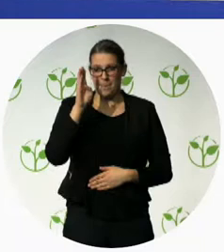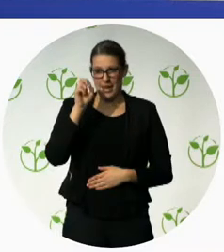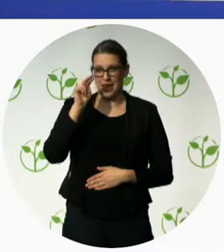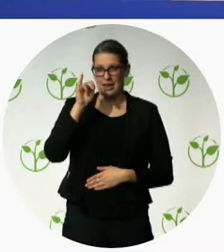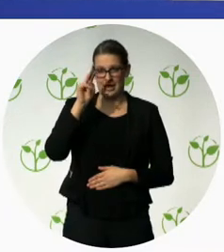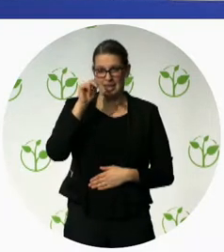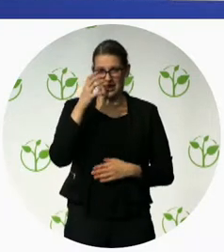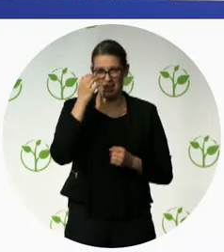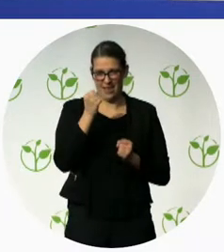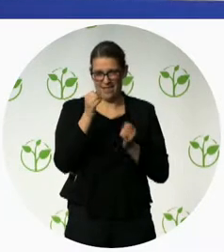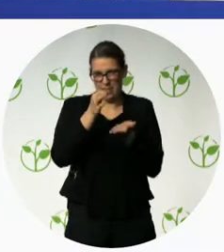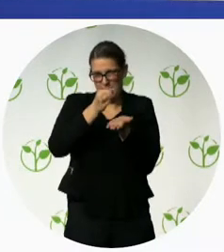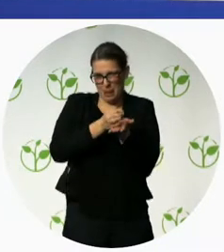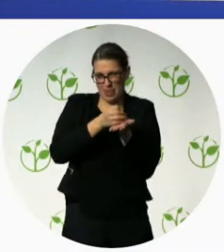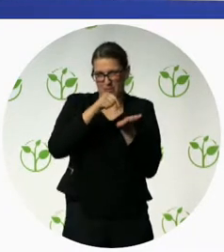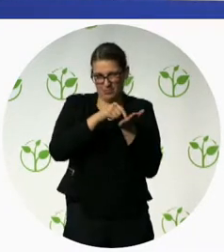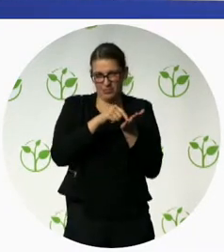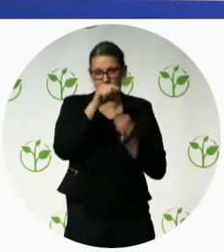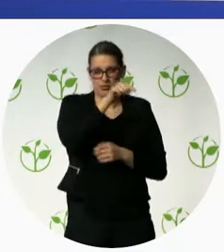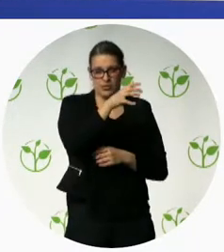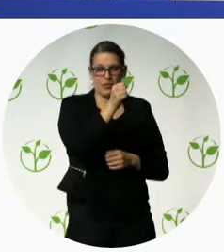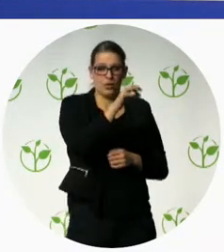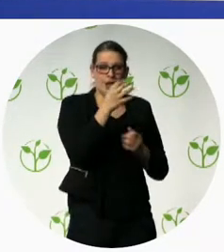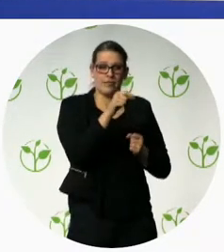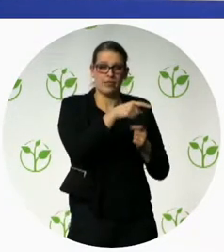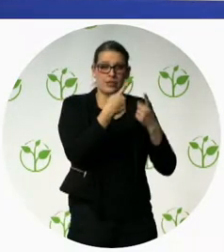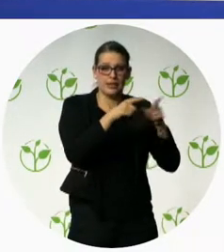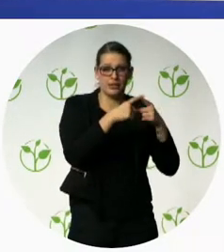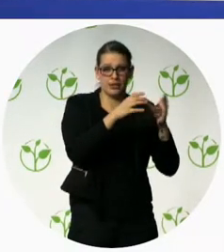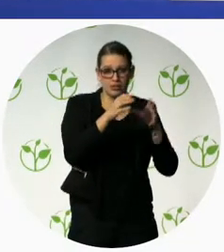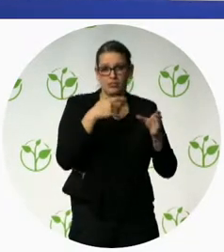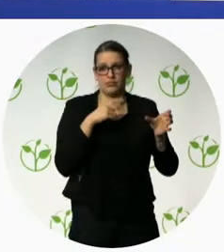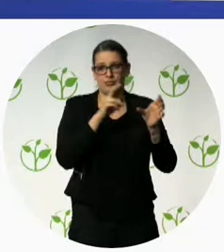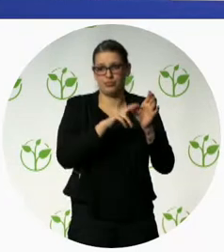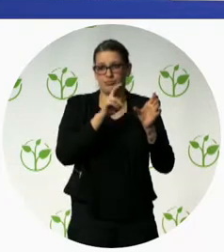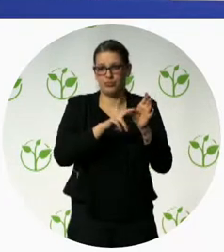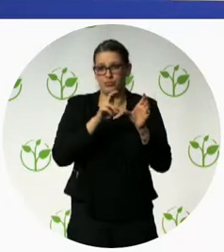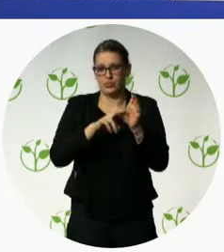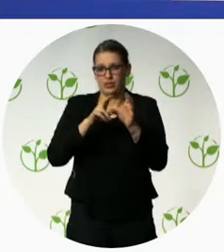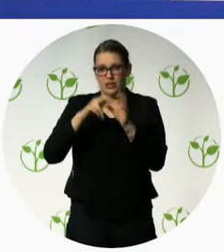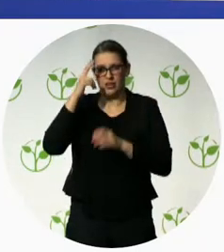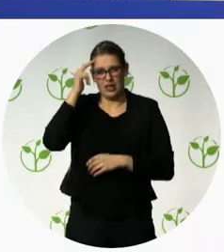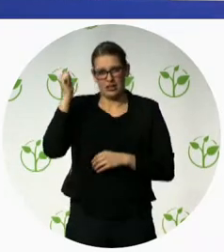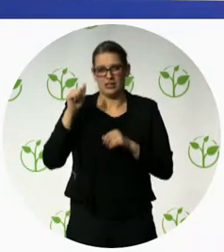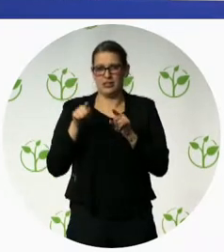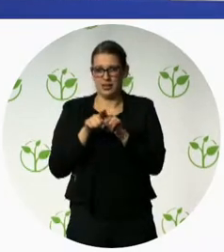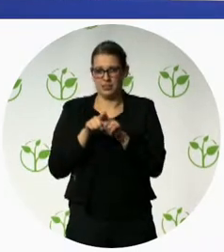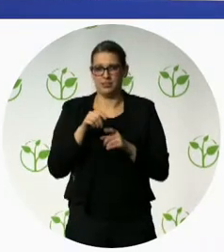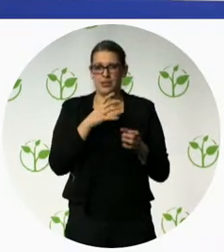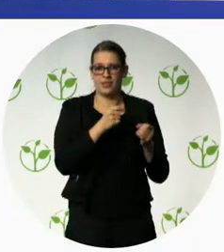countries it has an impact on at many levels first of all a resource increase